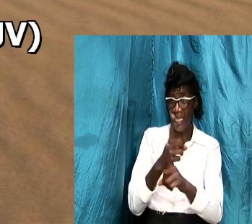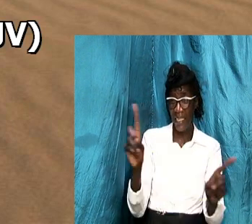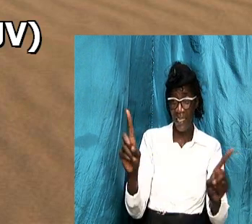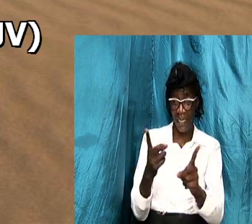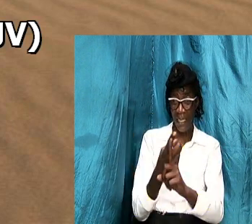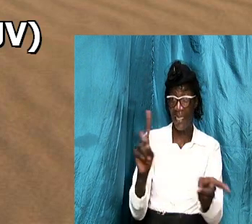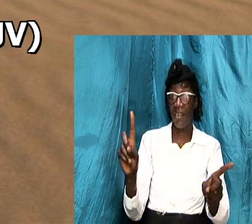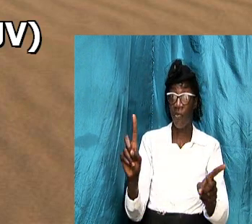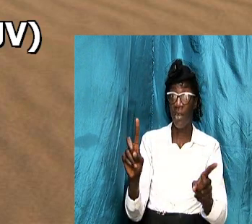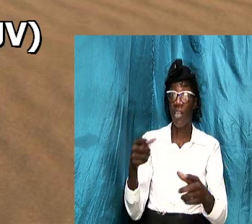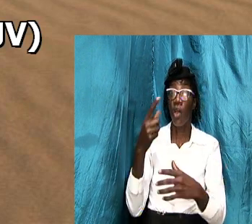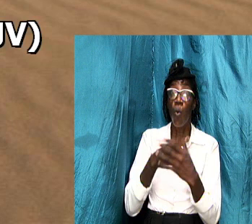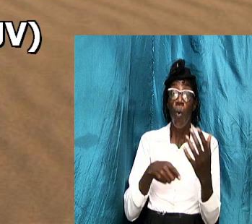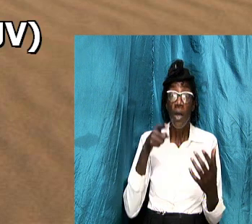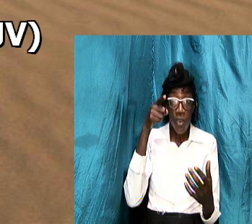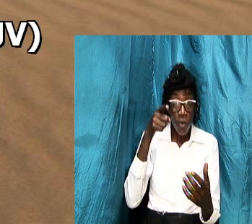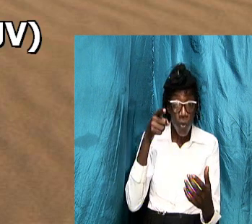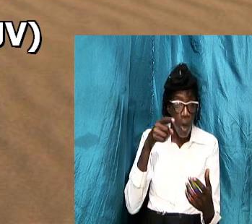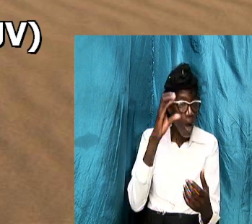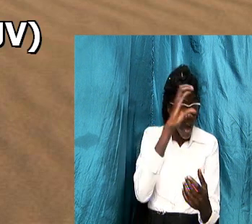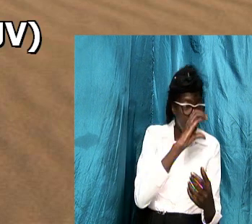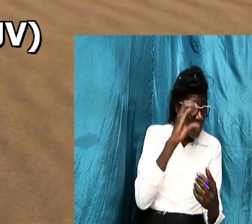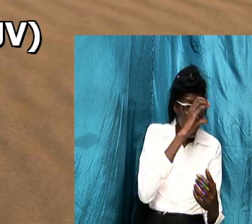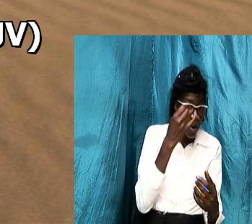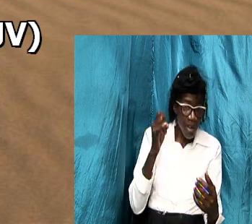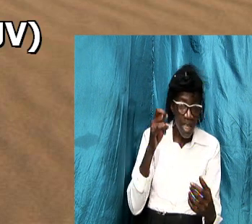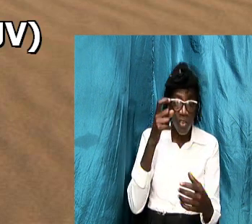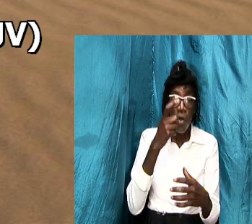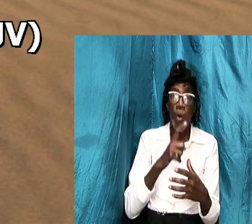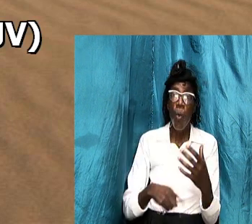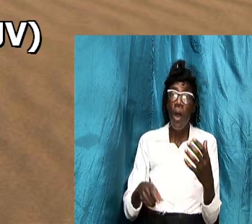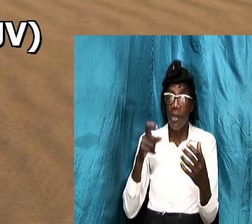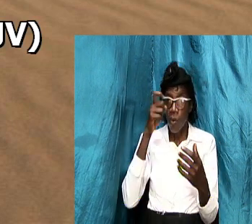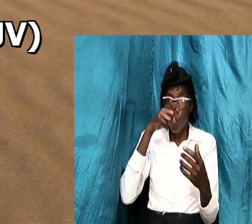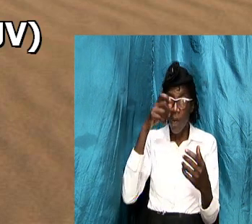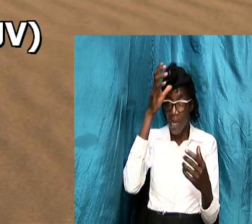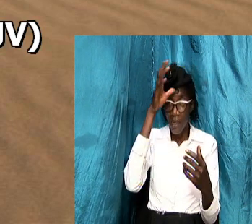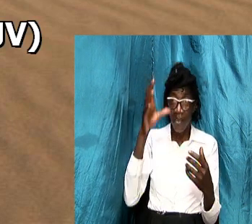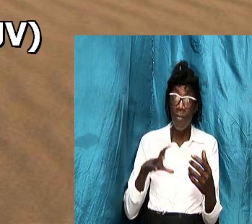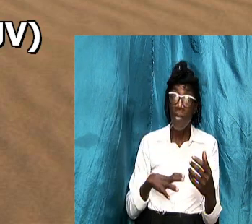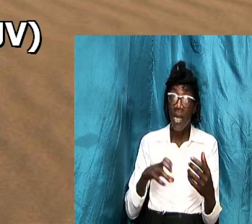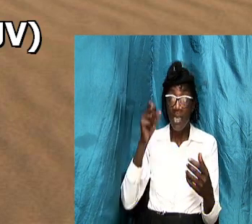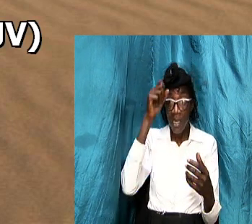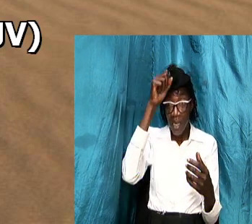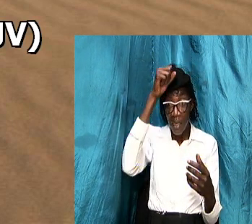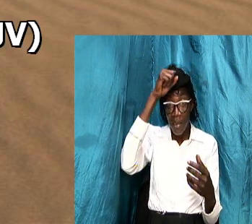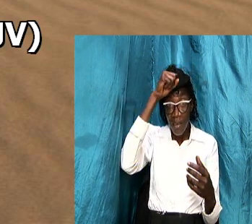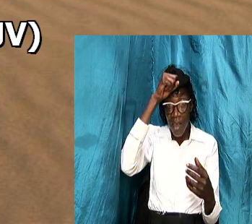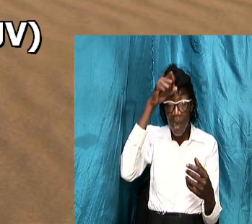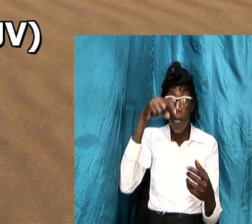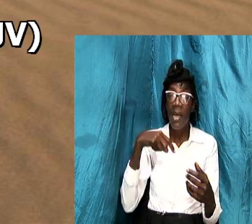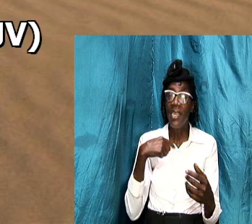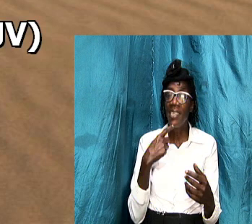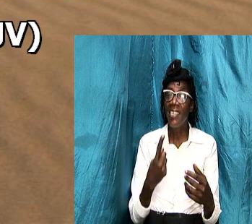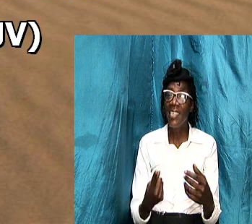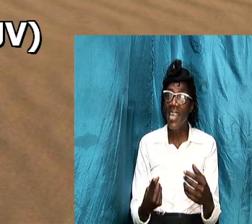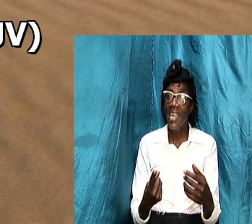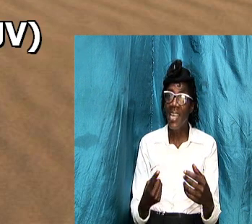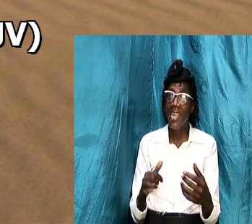we are observing from what the wise man solomon is saying is that